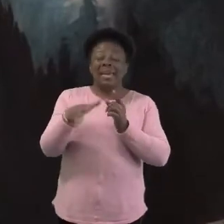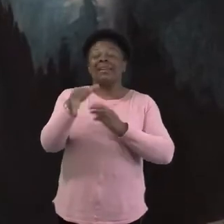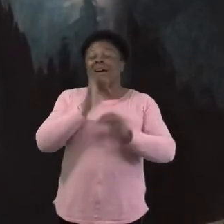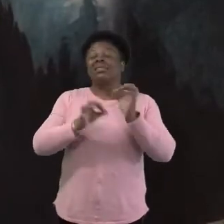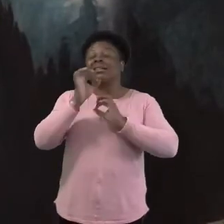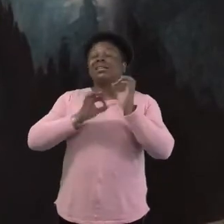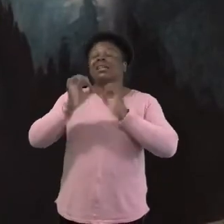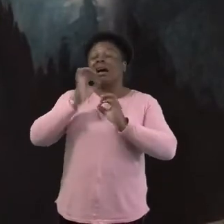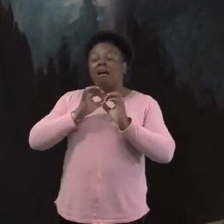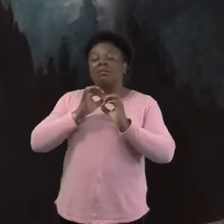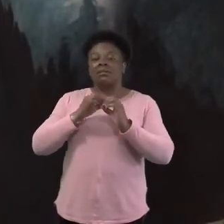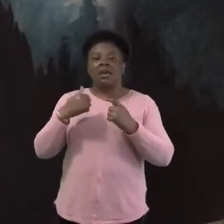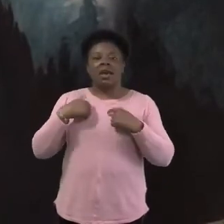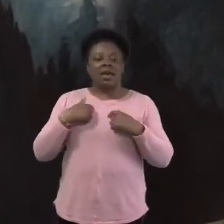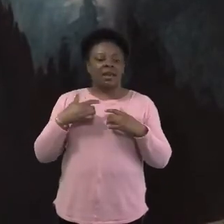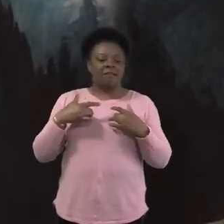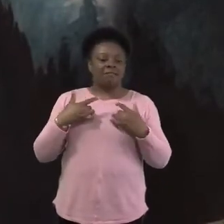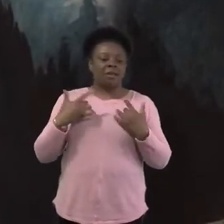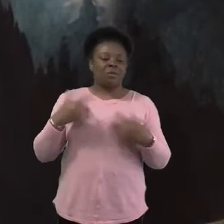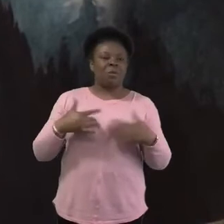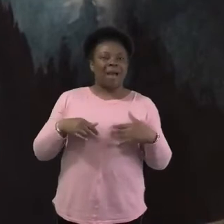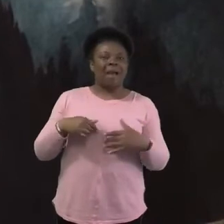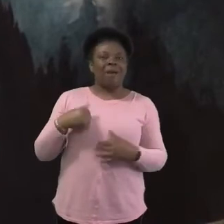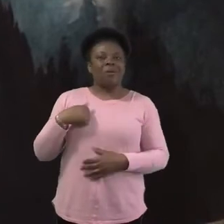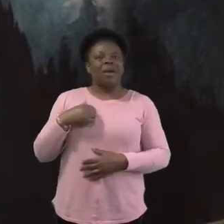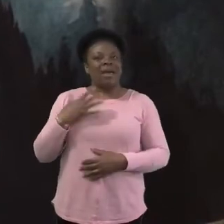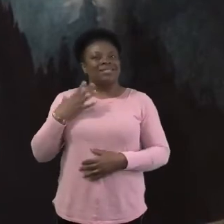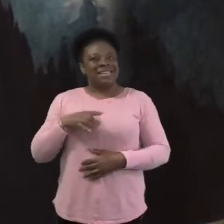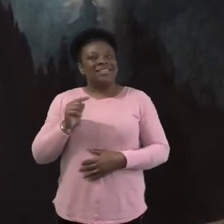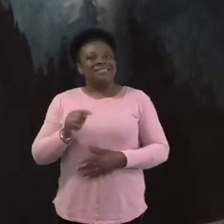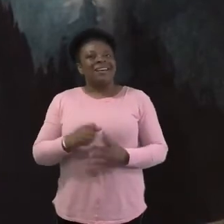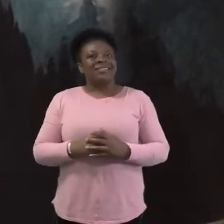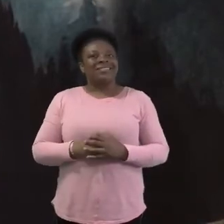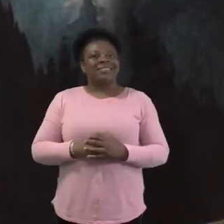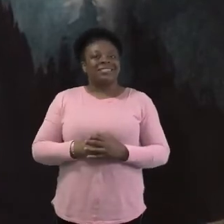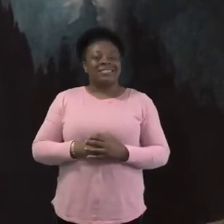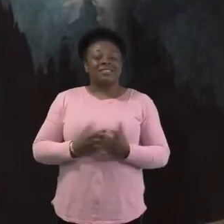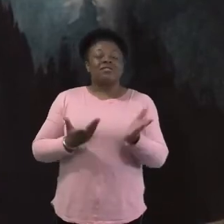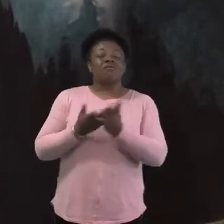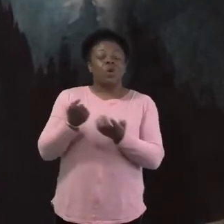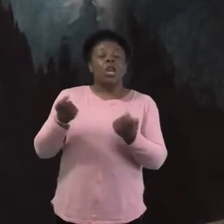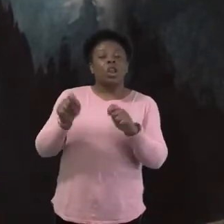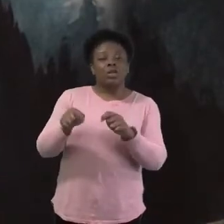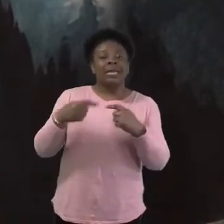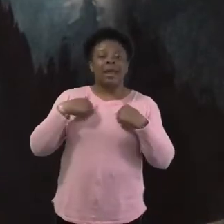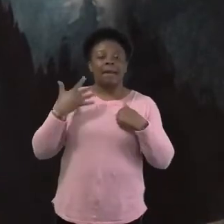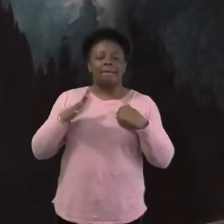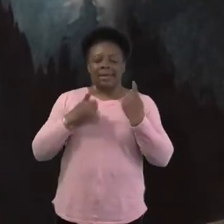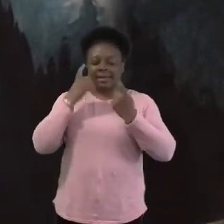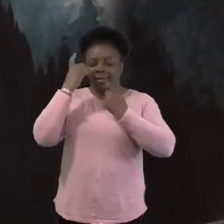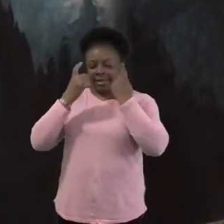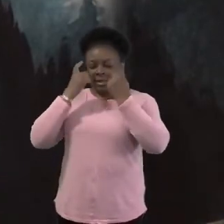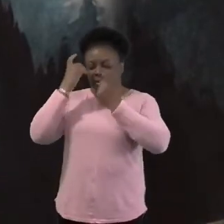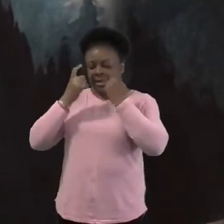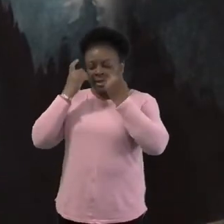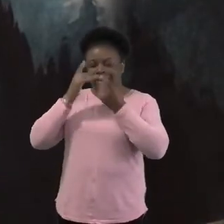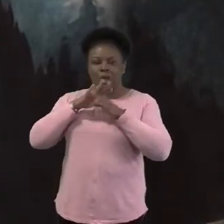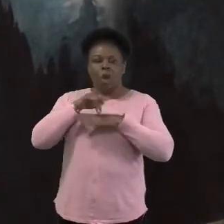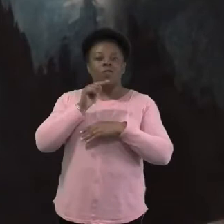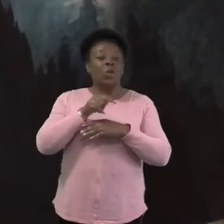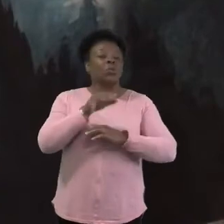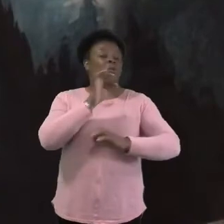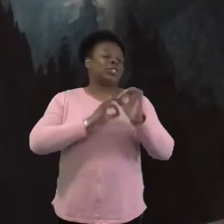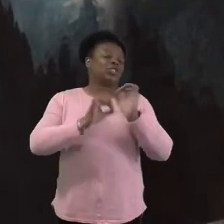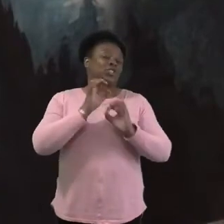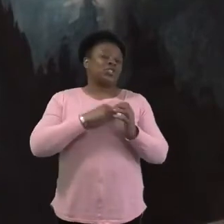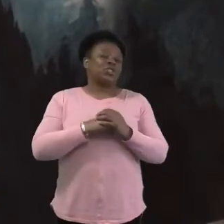we've all needed. We've all been, I have been posed with these questions through lockdown, but actually we sort of sometimes growing up in a, in